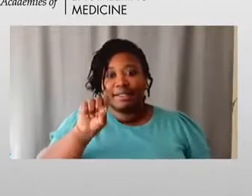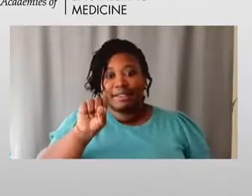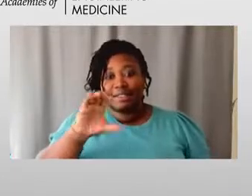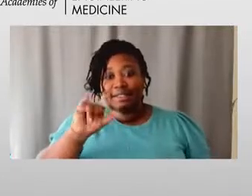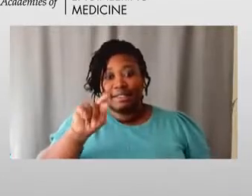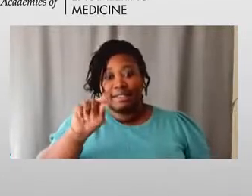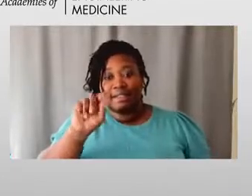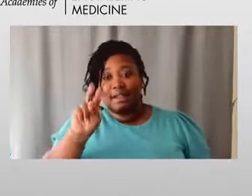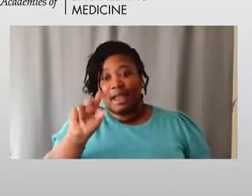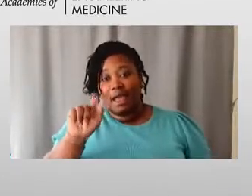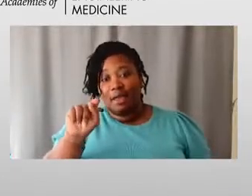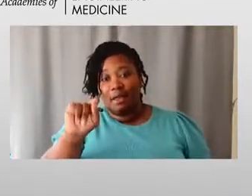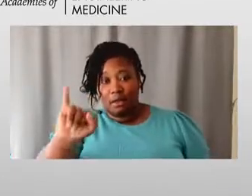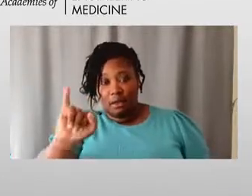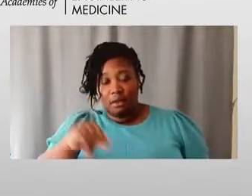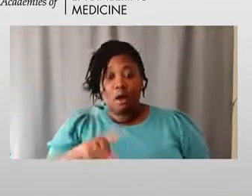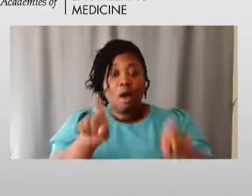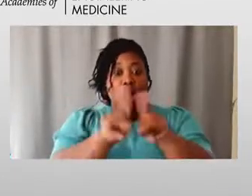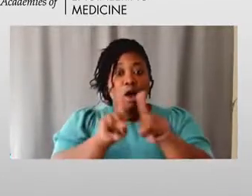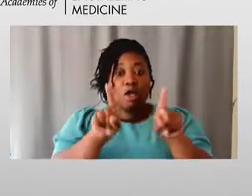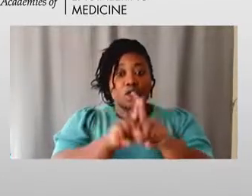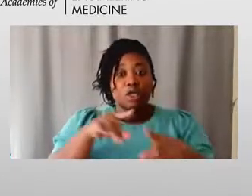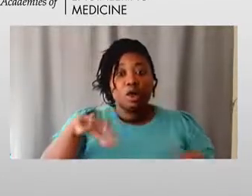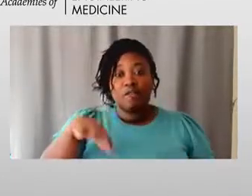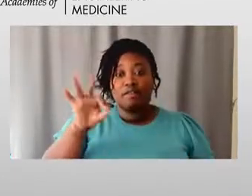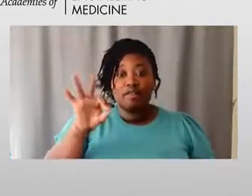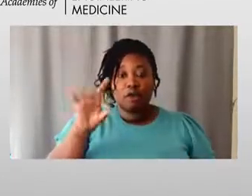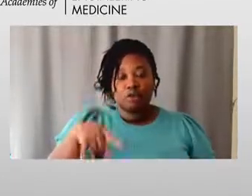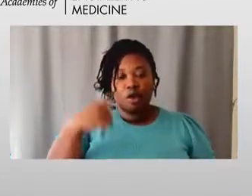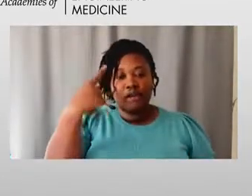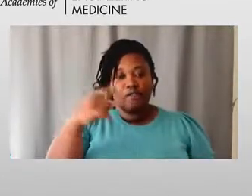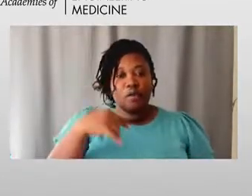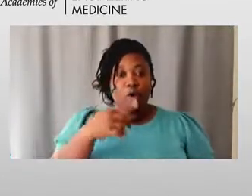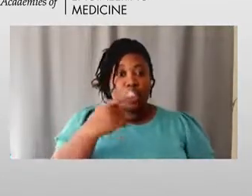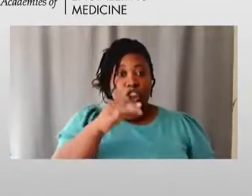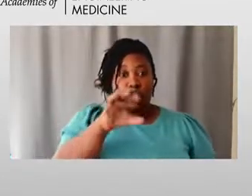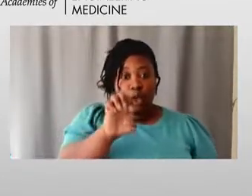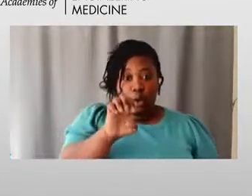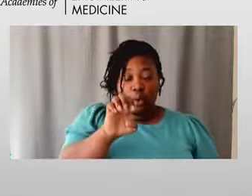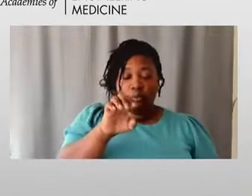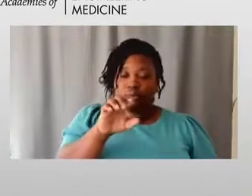also the founder of the International Association for Geoscience Diversity.